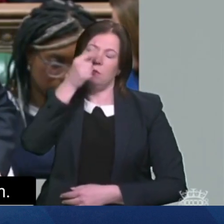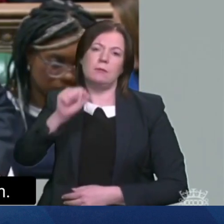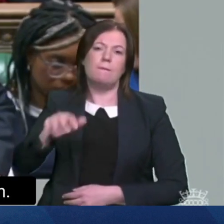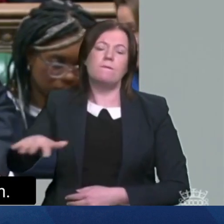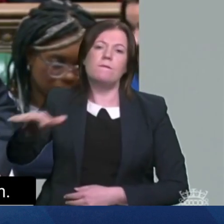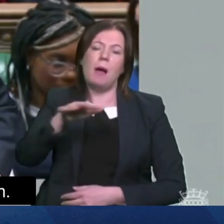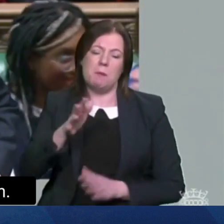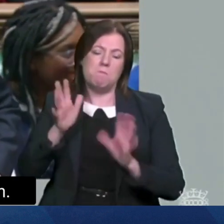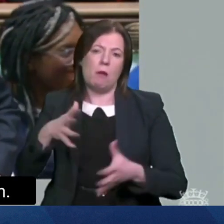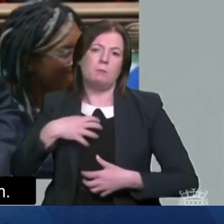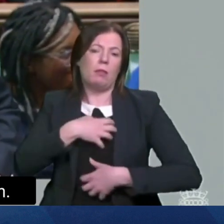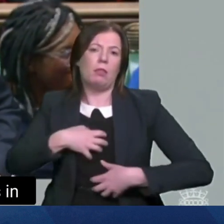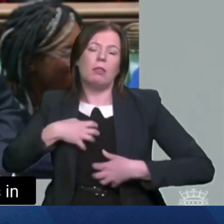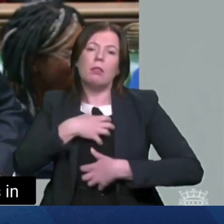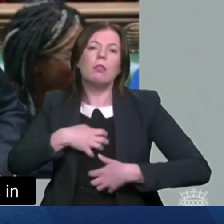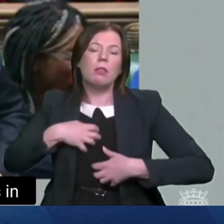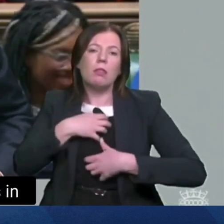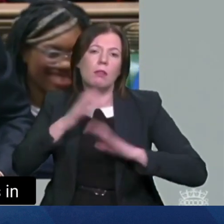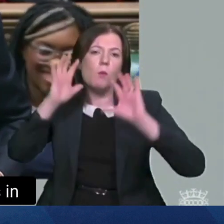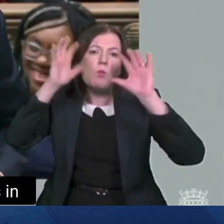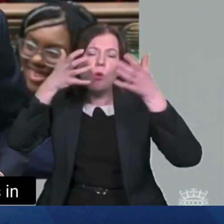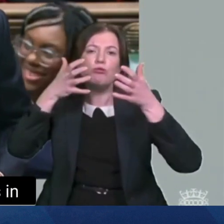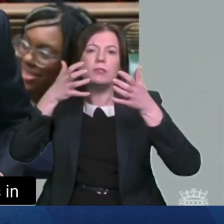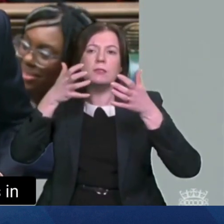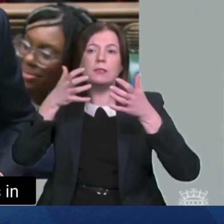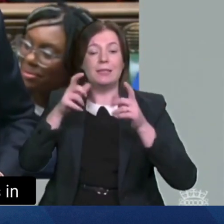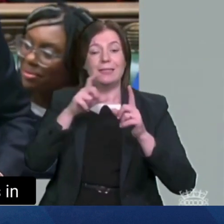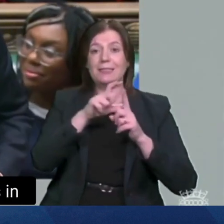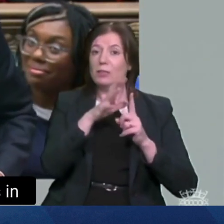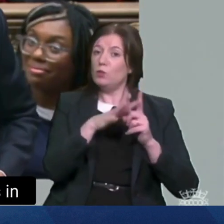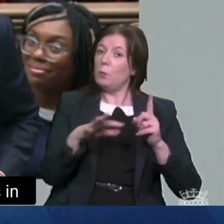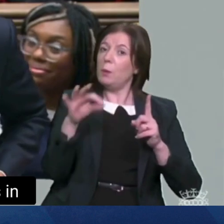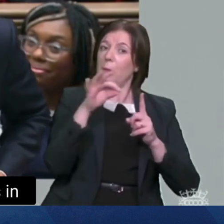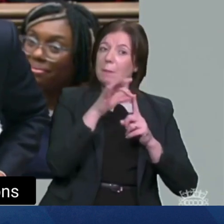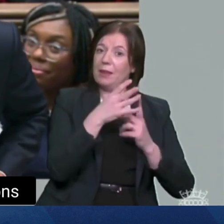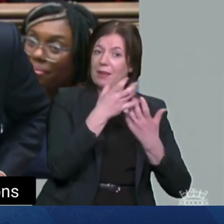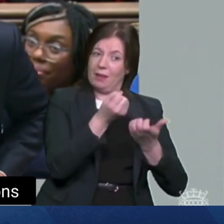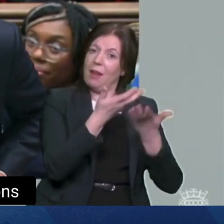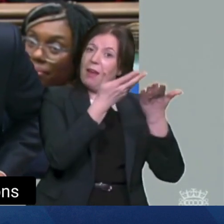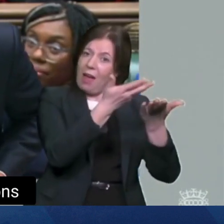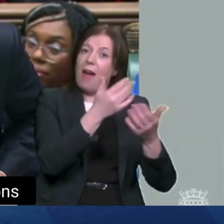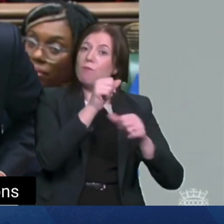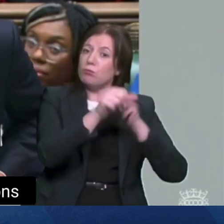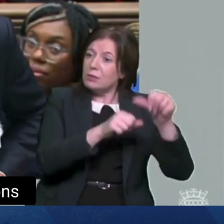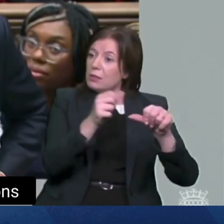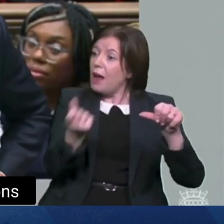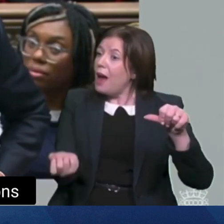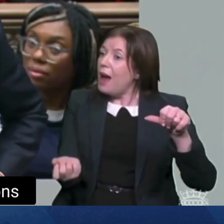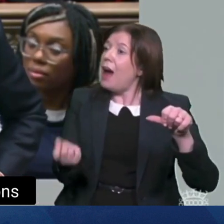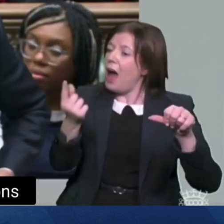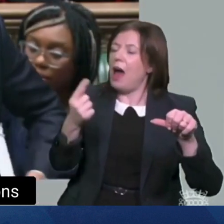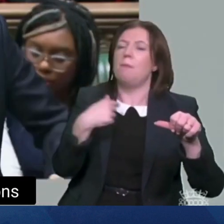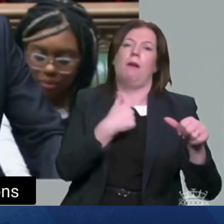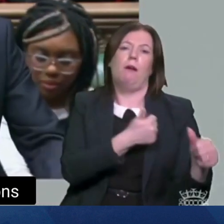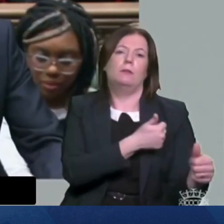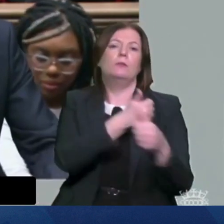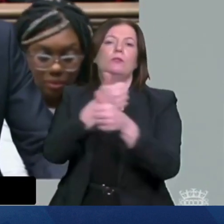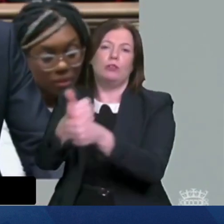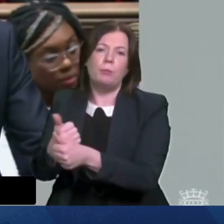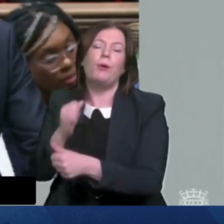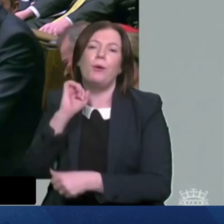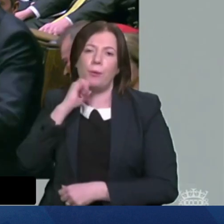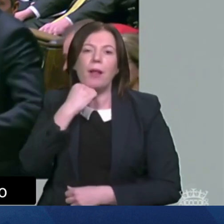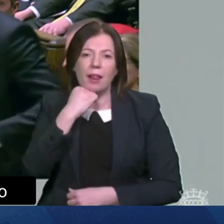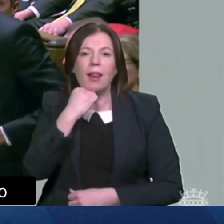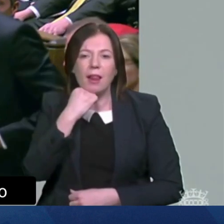distressing that will be for them. I am pleased to say that DWP has procedures in place to support communities when situations like